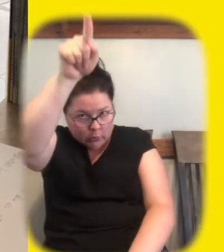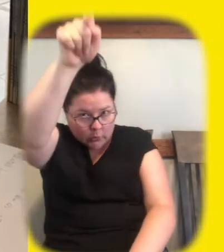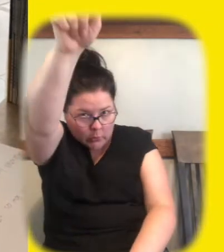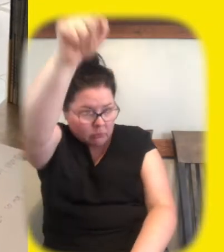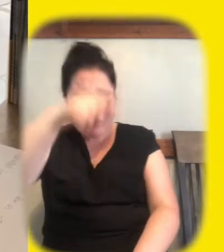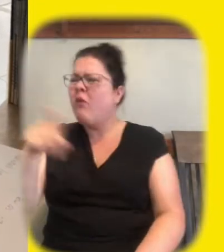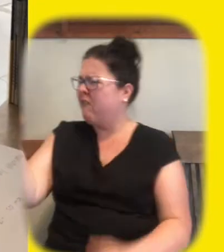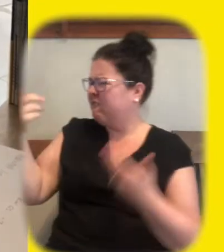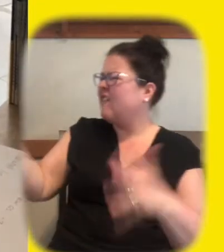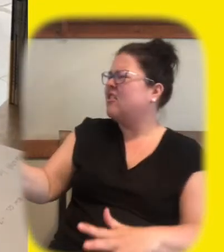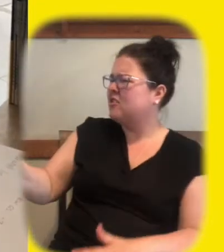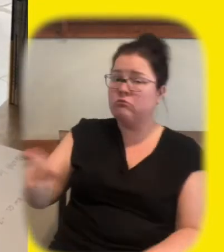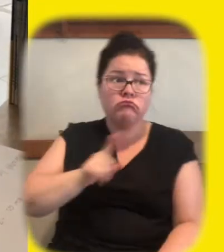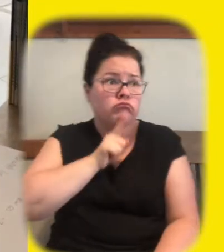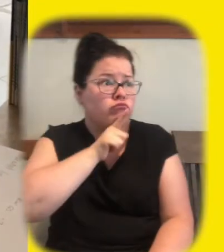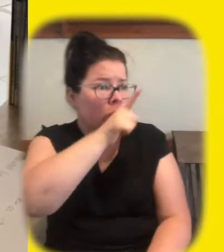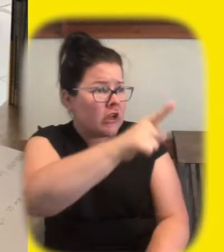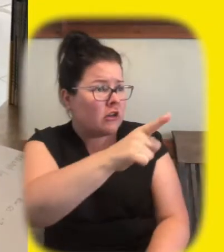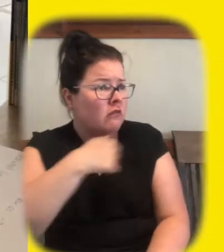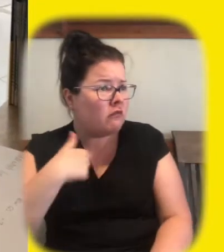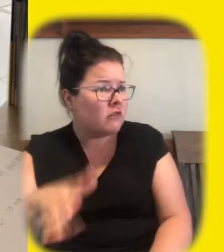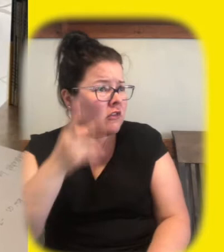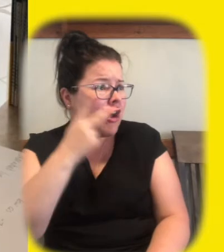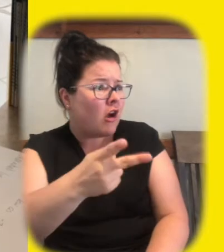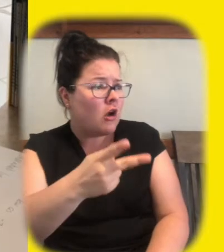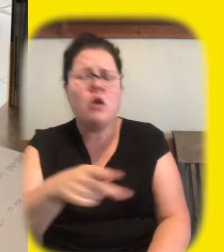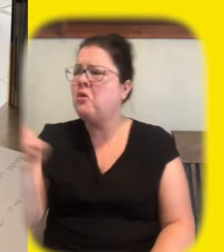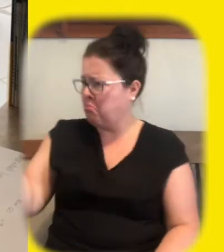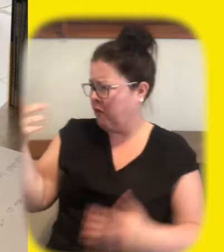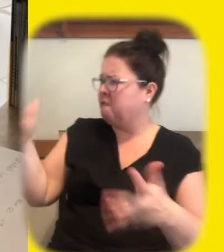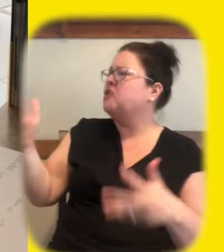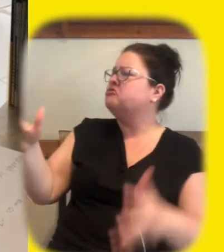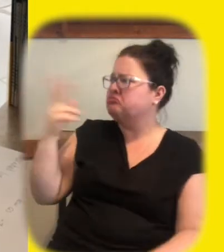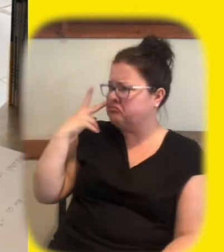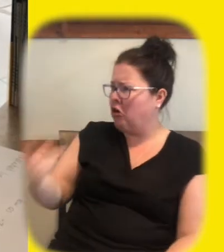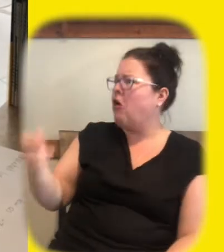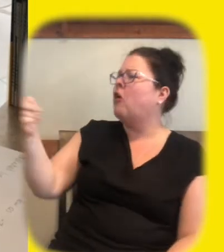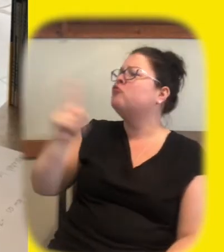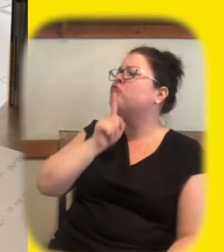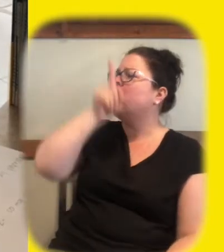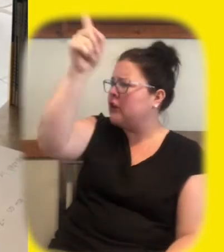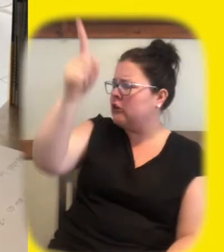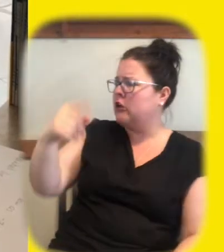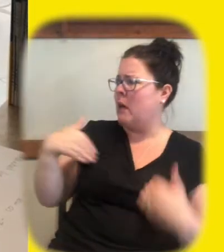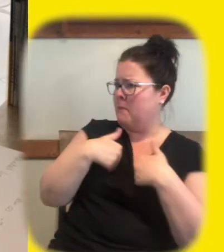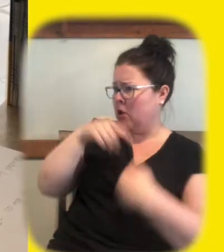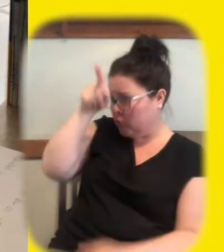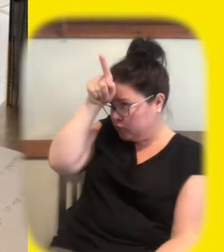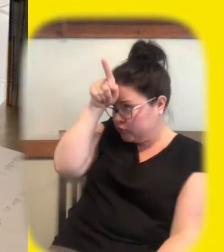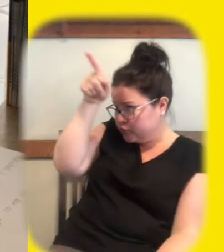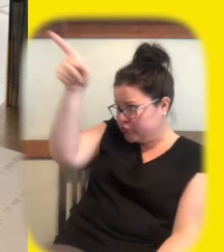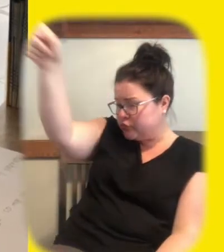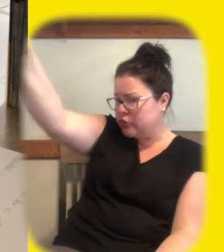a real one yeah you have seen a real one oh